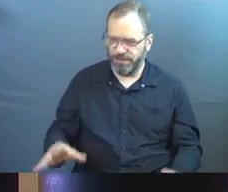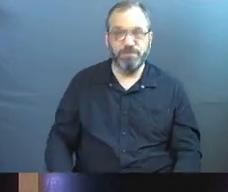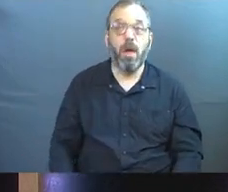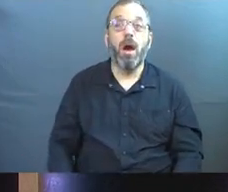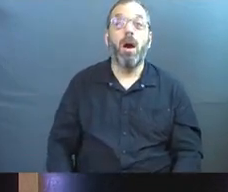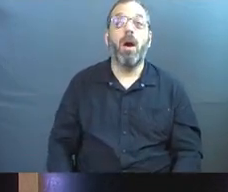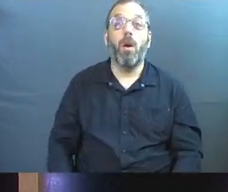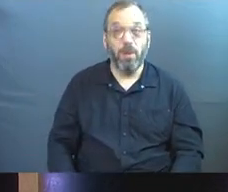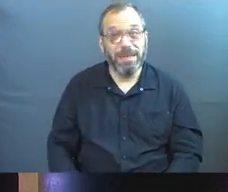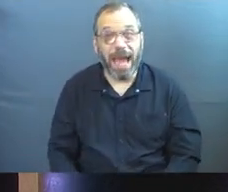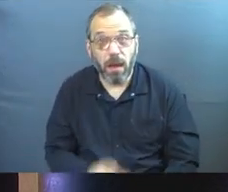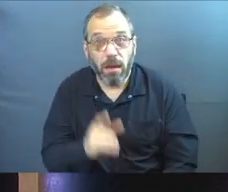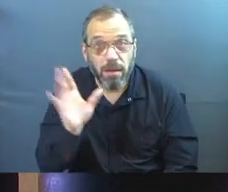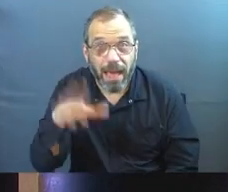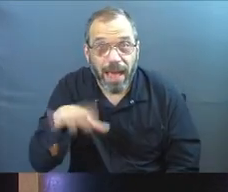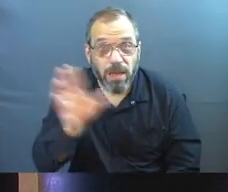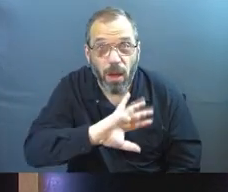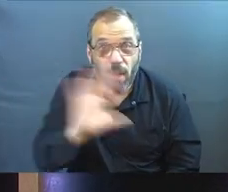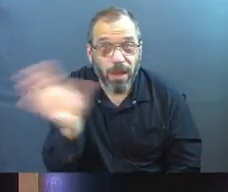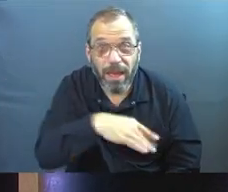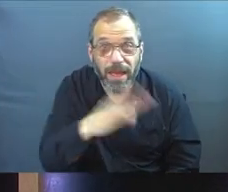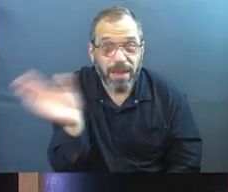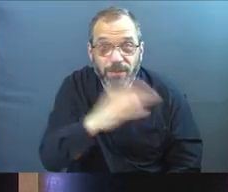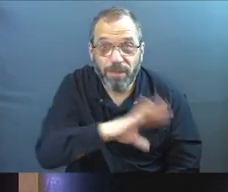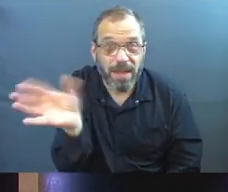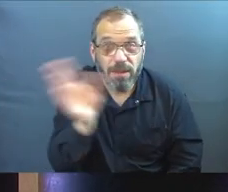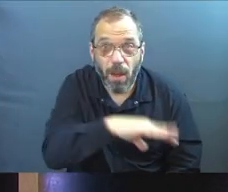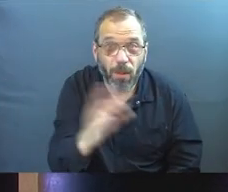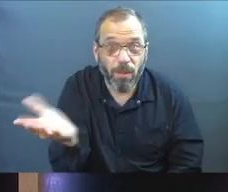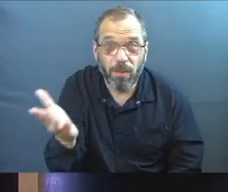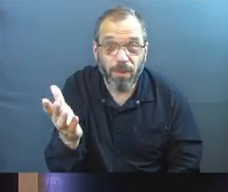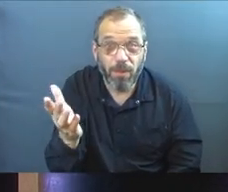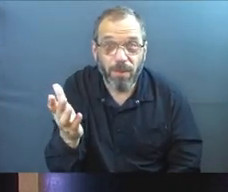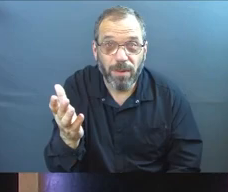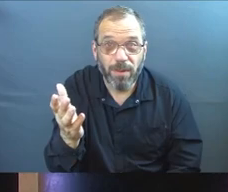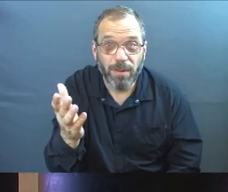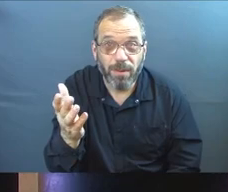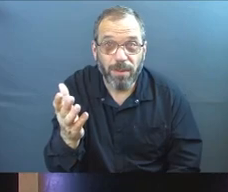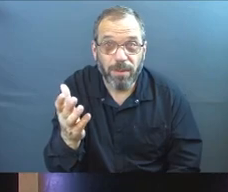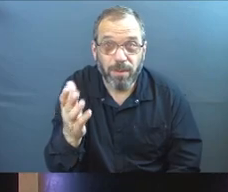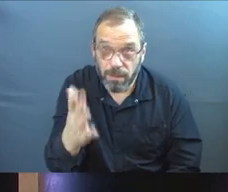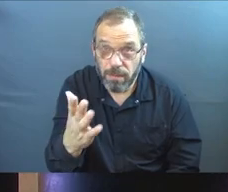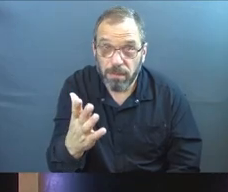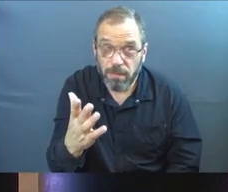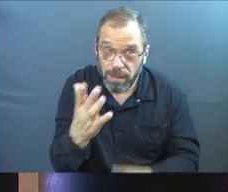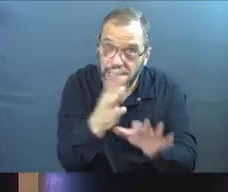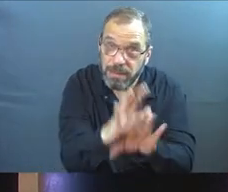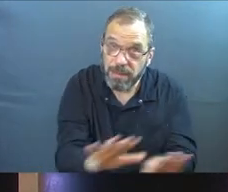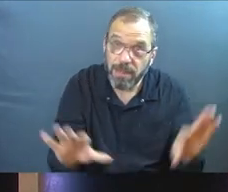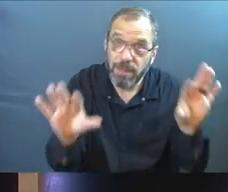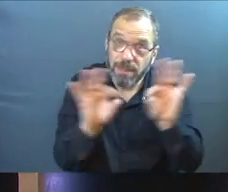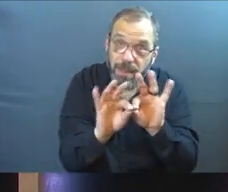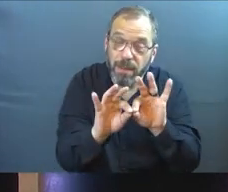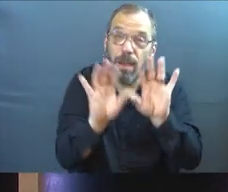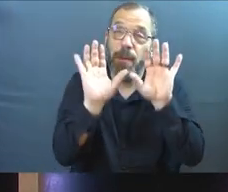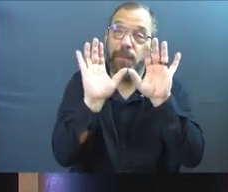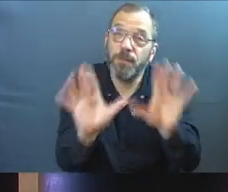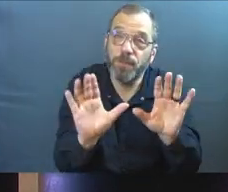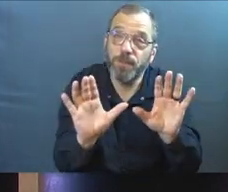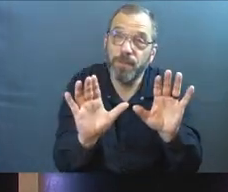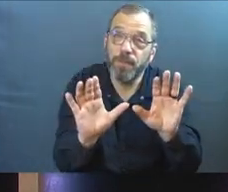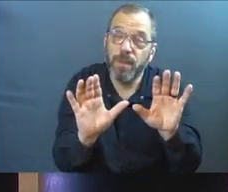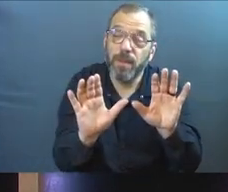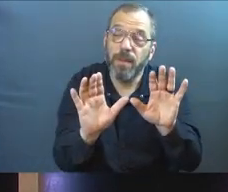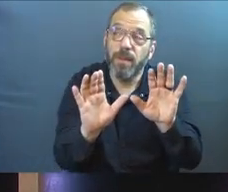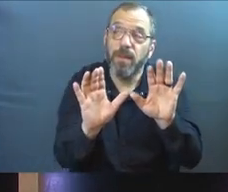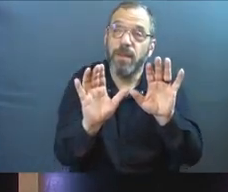Oh, now we're quiet. Now we're with me. It's a big deal. So we're going to, we're going to, we're